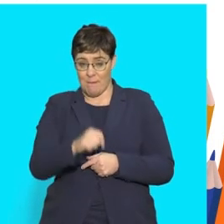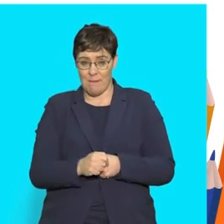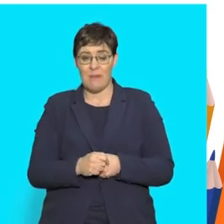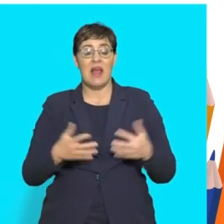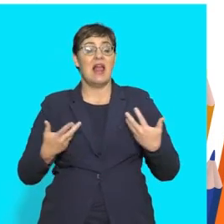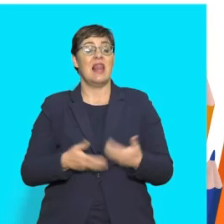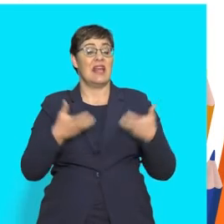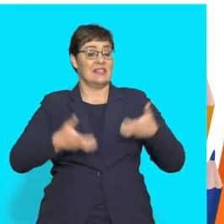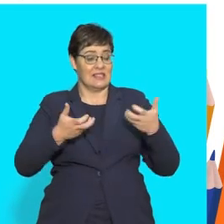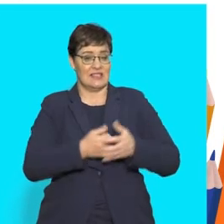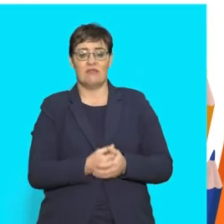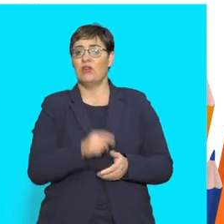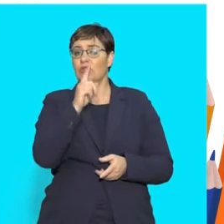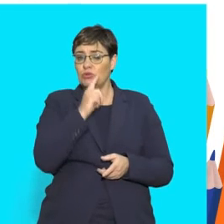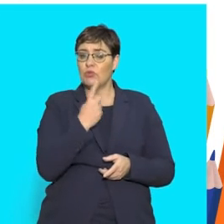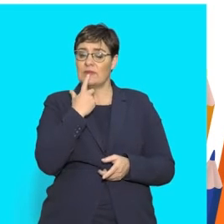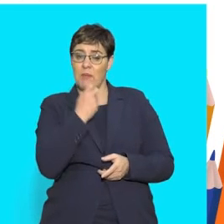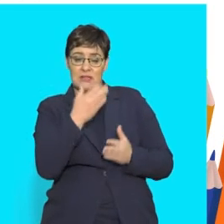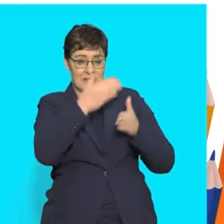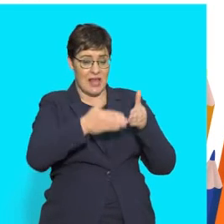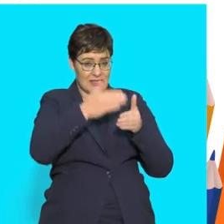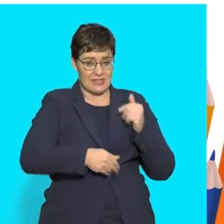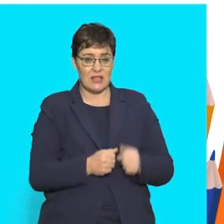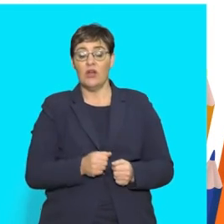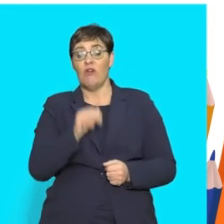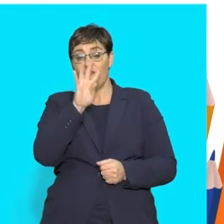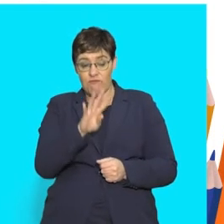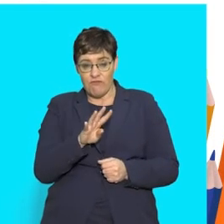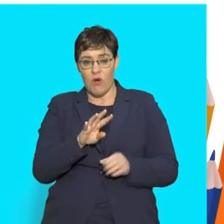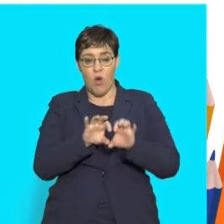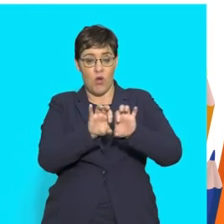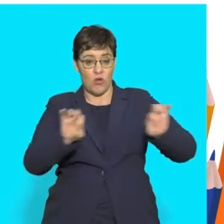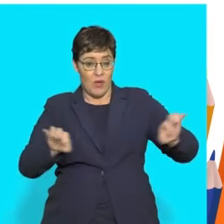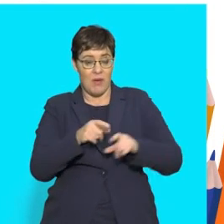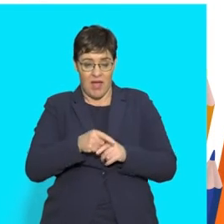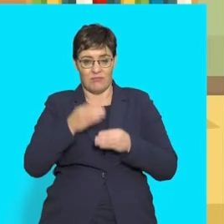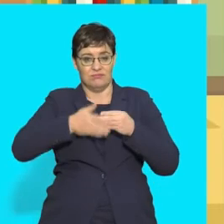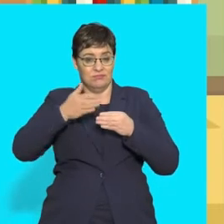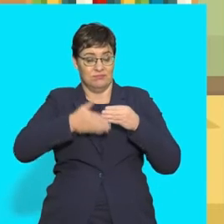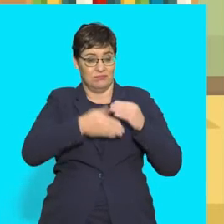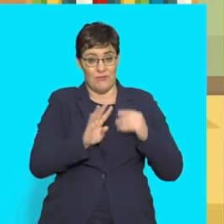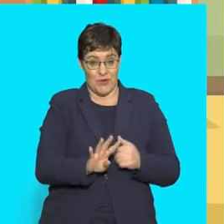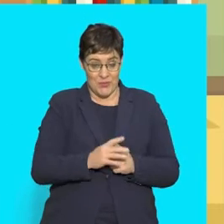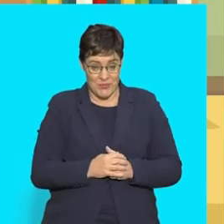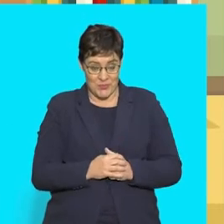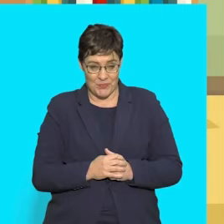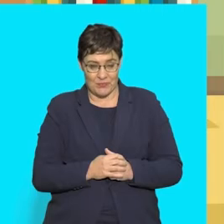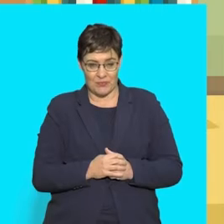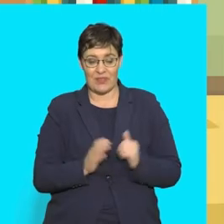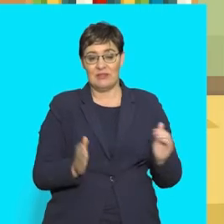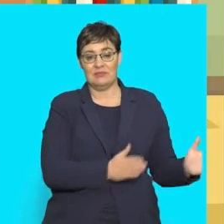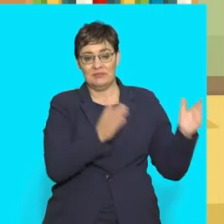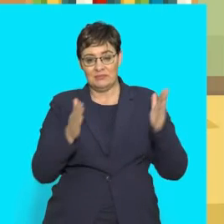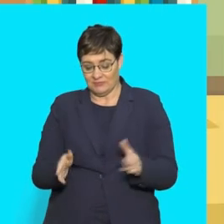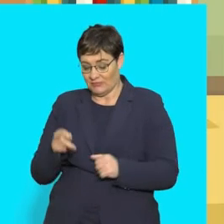slices of tomato 4 slices of cucumber Excellent! Now Group 2 will read